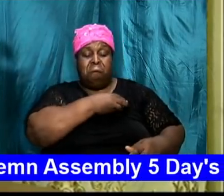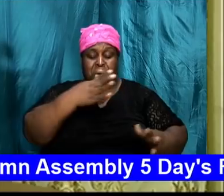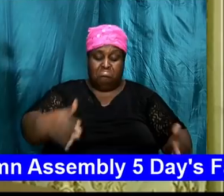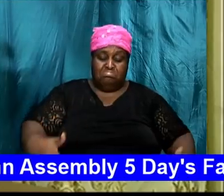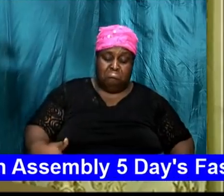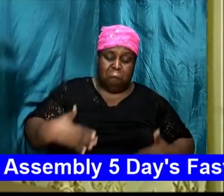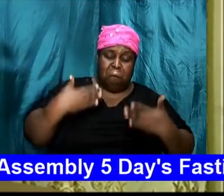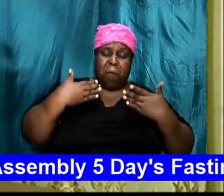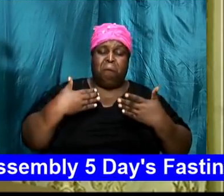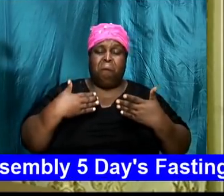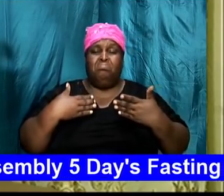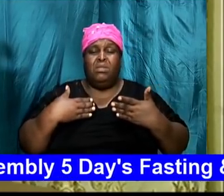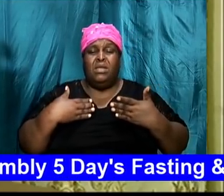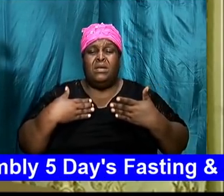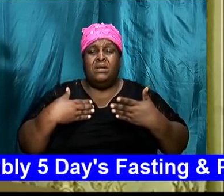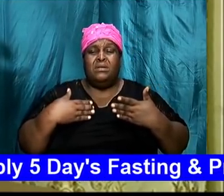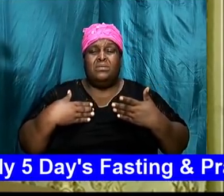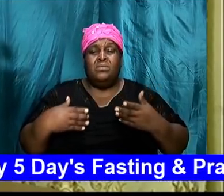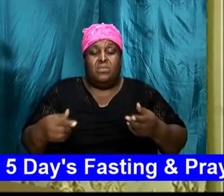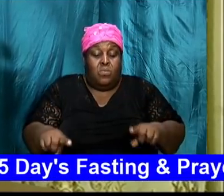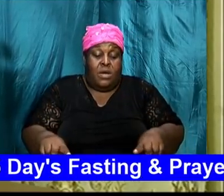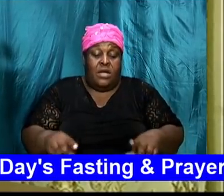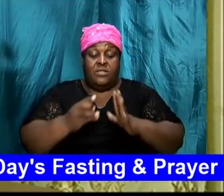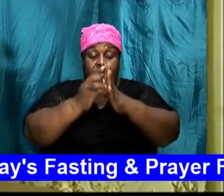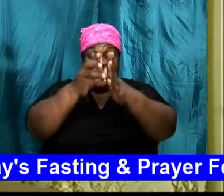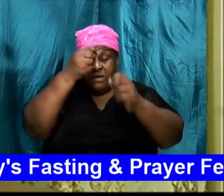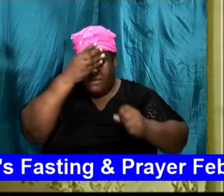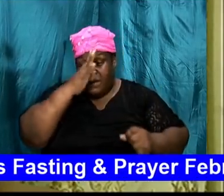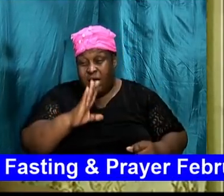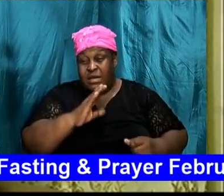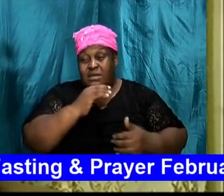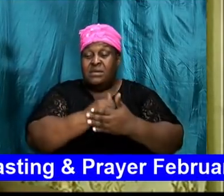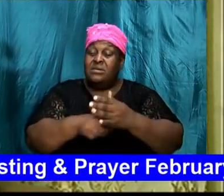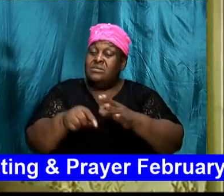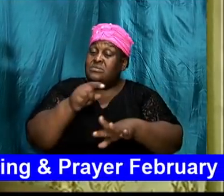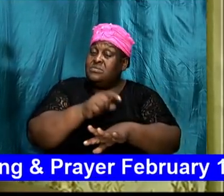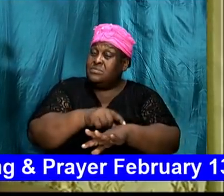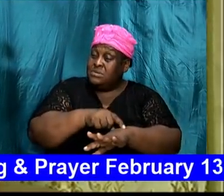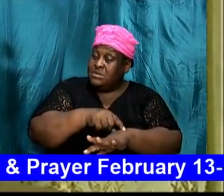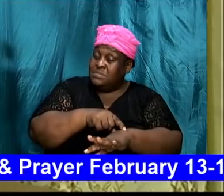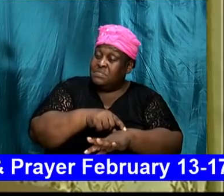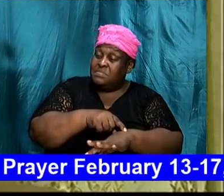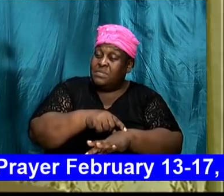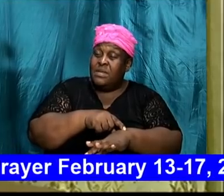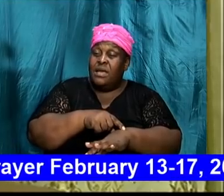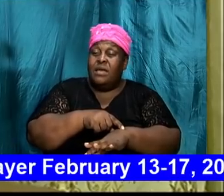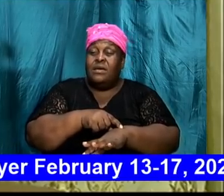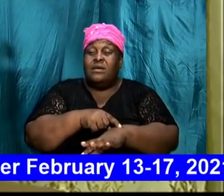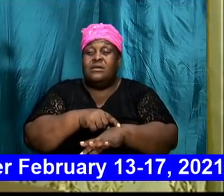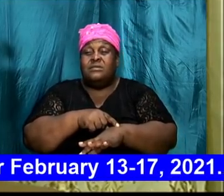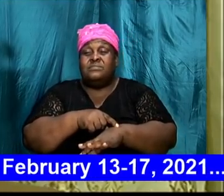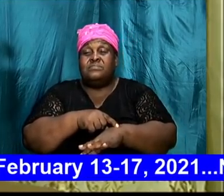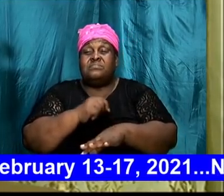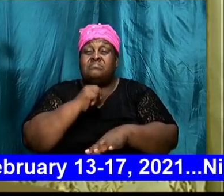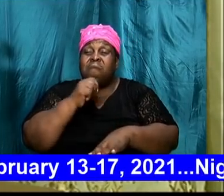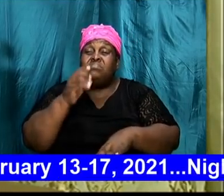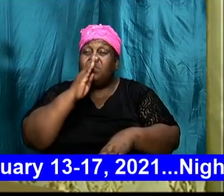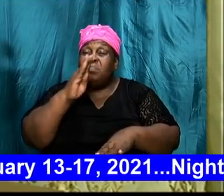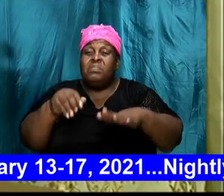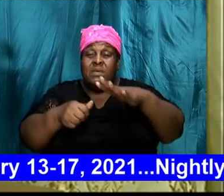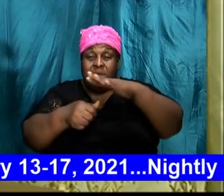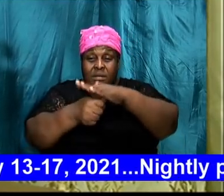important. Mark, while the will of God sometimes will not be hidden